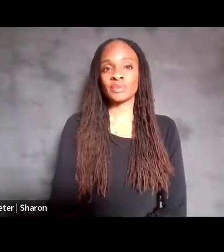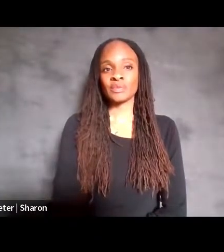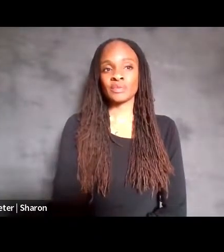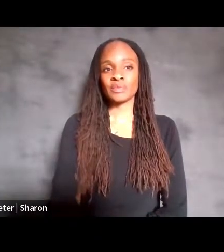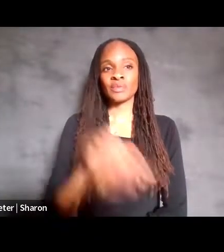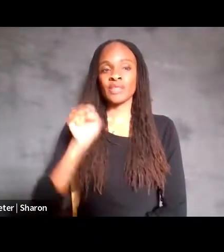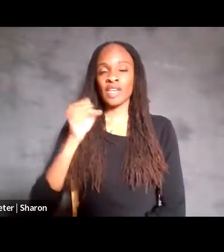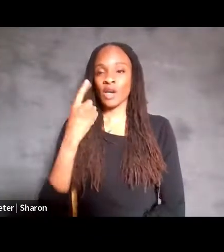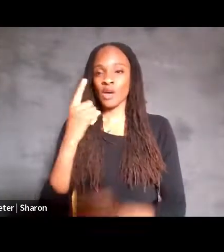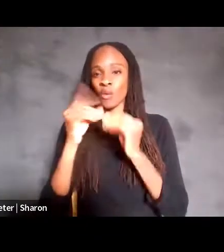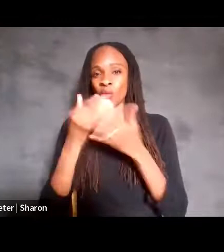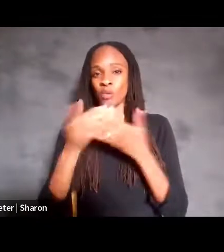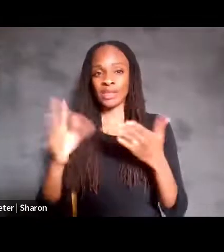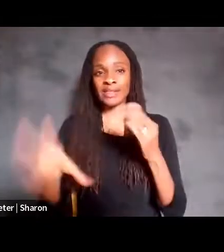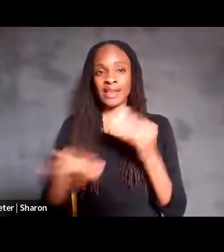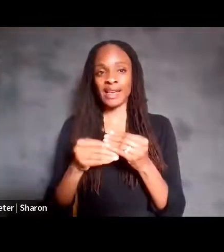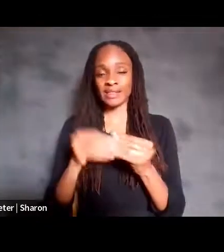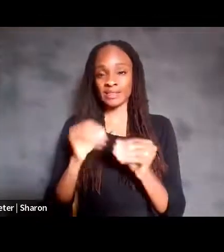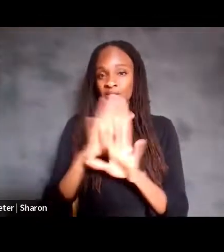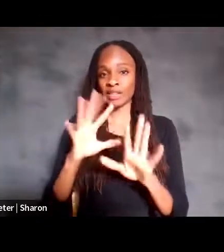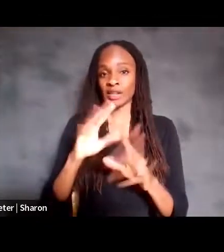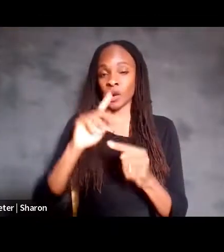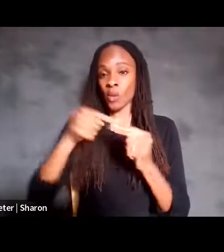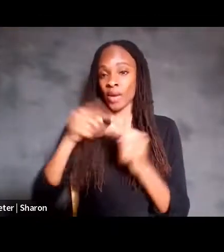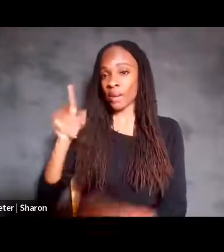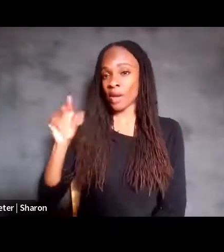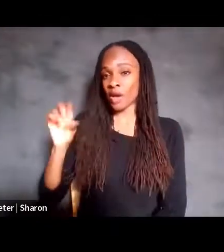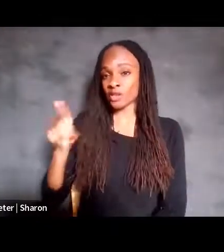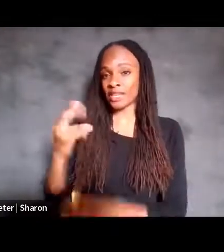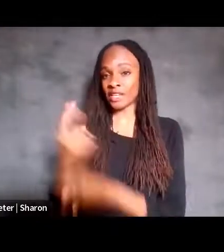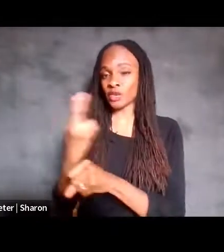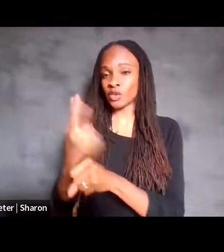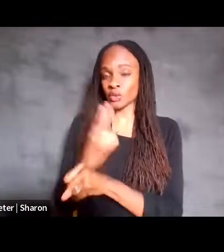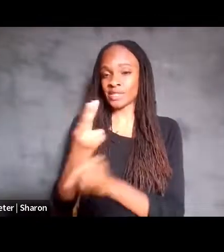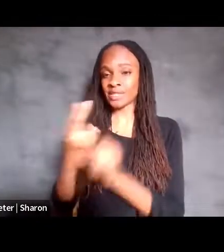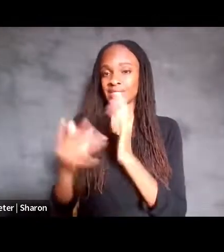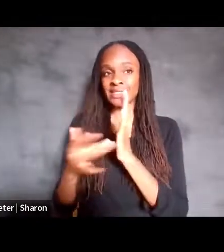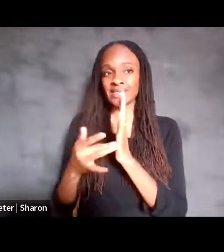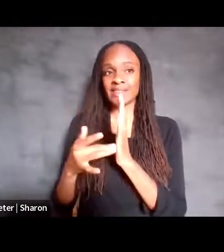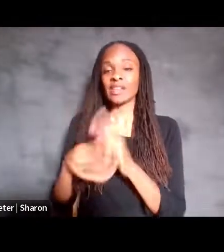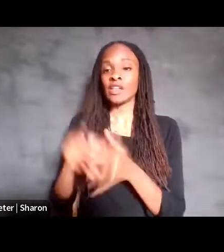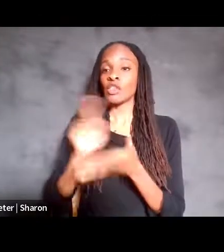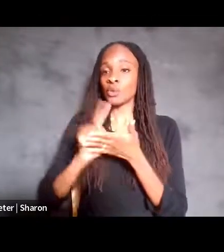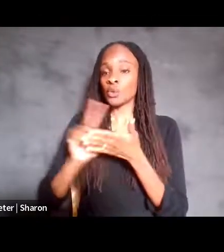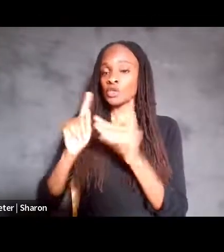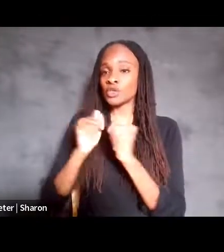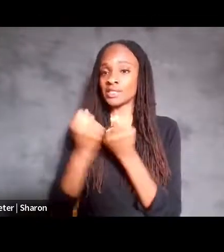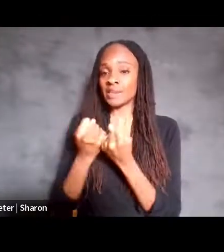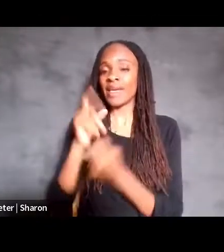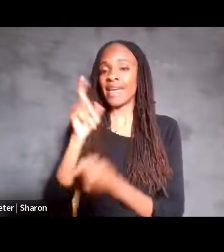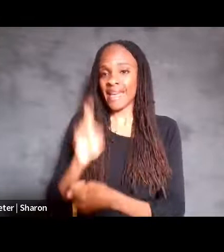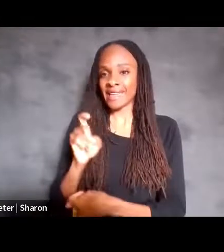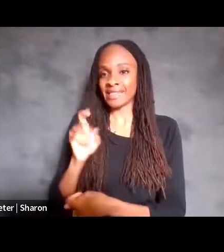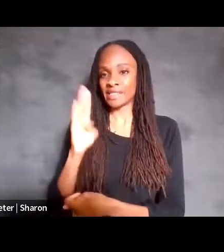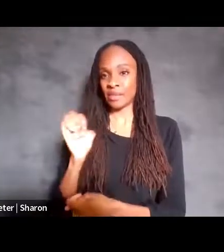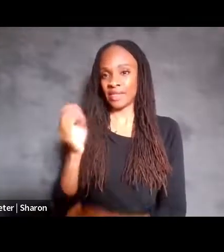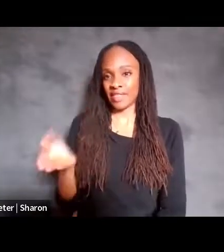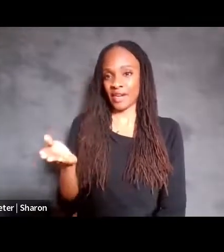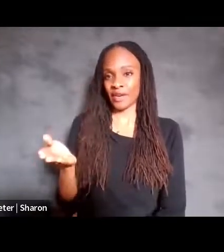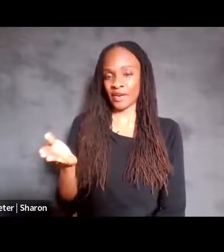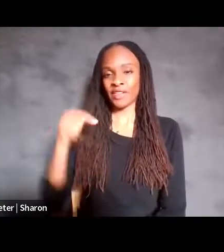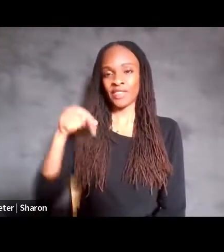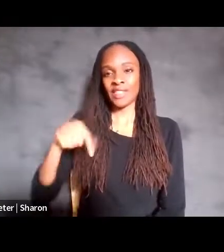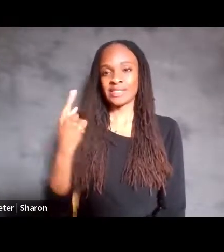just to be clear, when Pancho was using the device, as Max was saying, the research team has to be there. So this is not something that